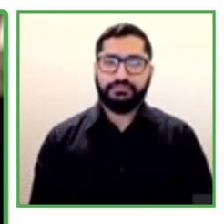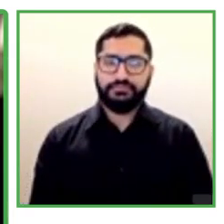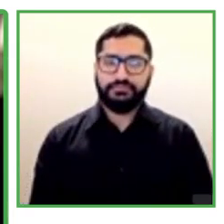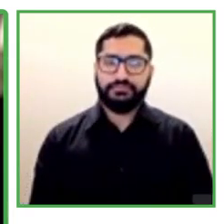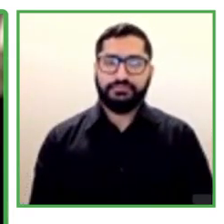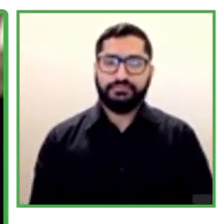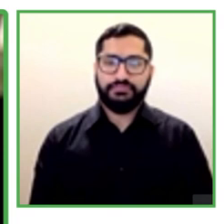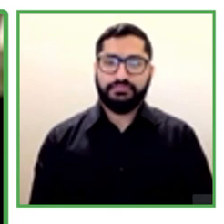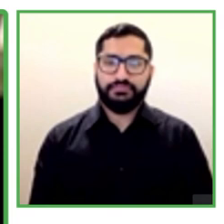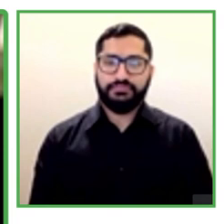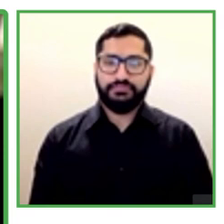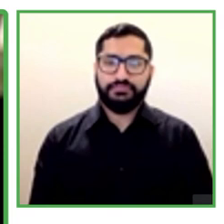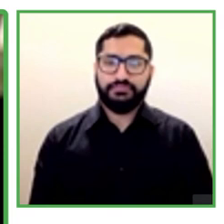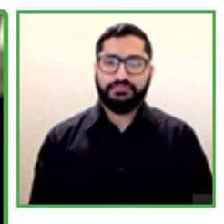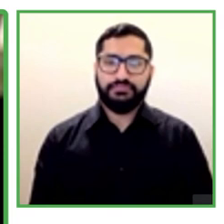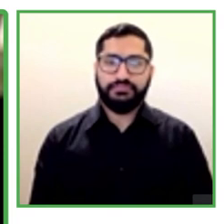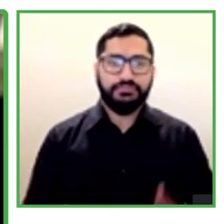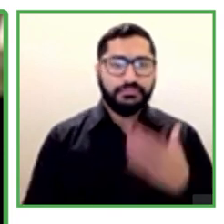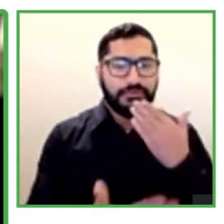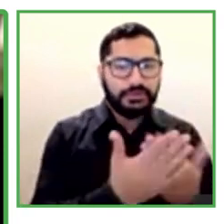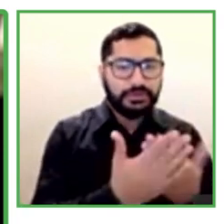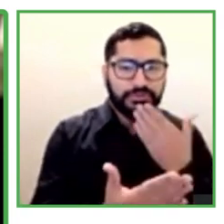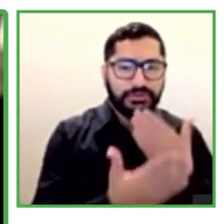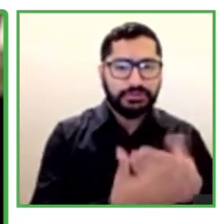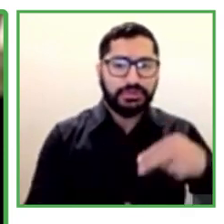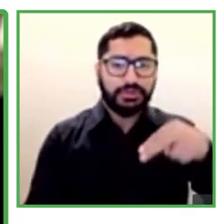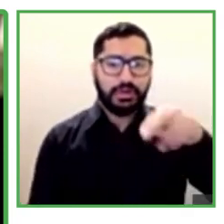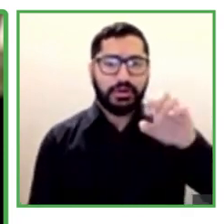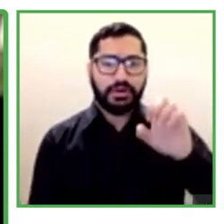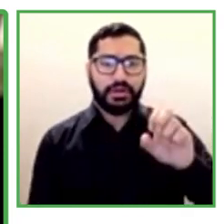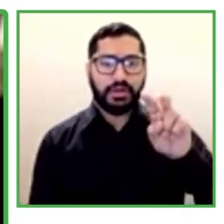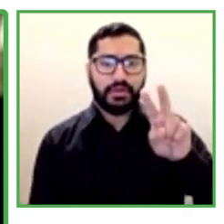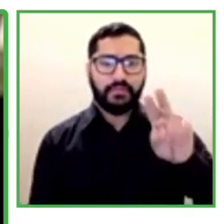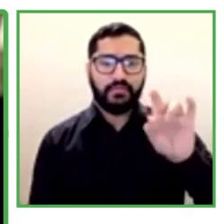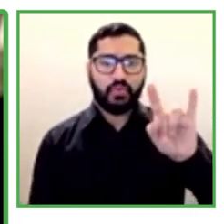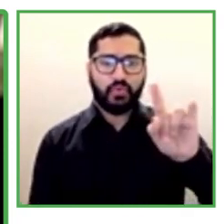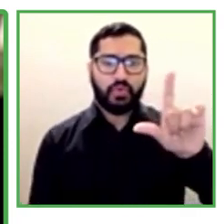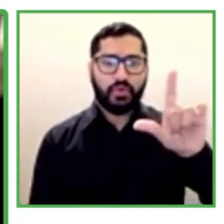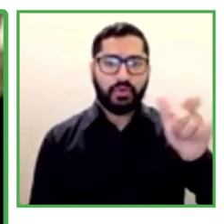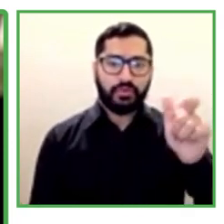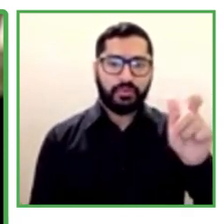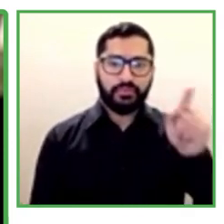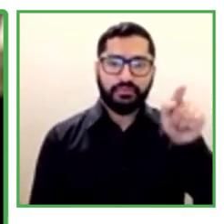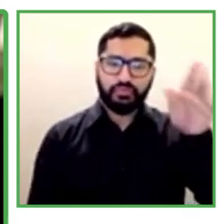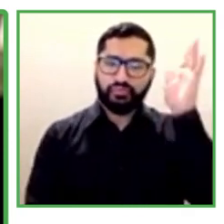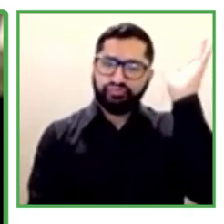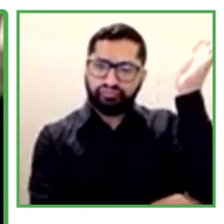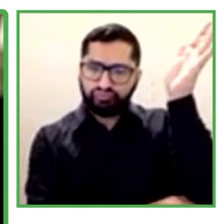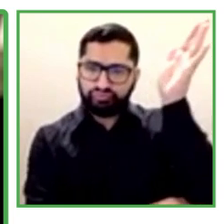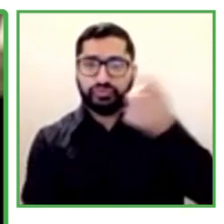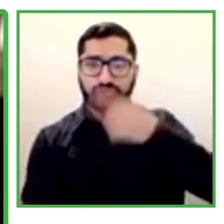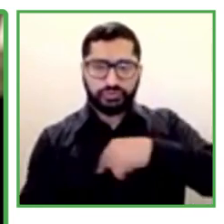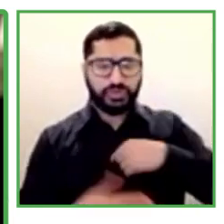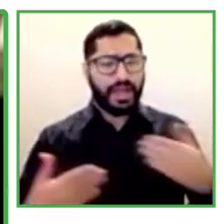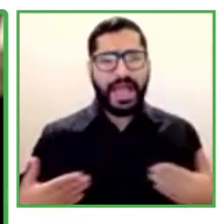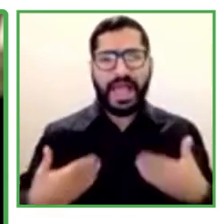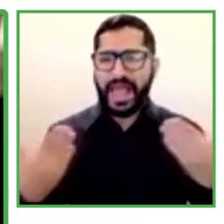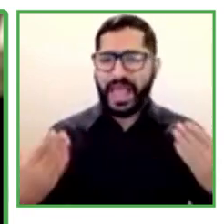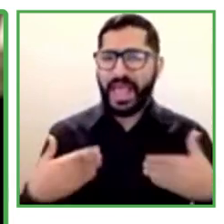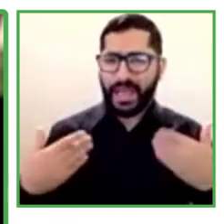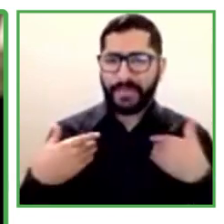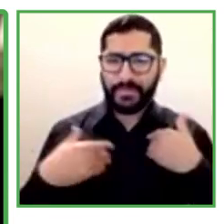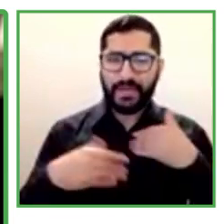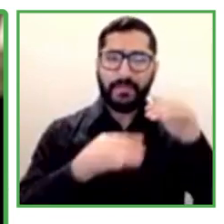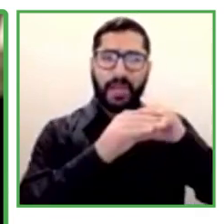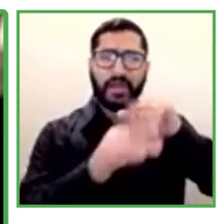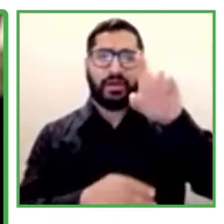Thank you much, Nebgul, for your presentation. Thank you very much, Nebgul, for your presentation. We're very happy at Scotiabank Chile to be able to share with you and